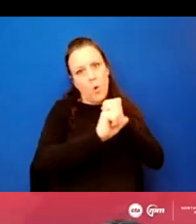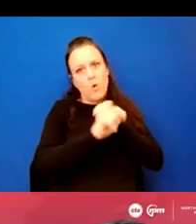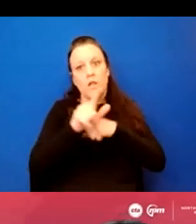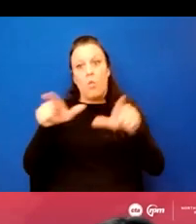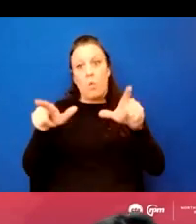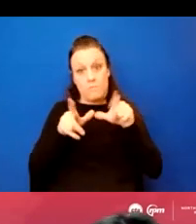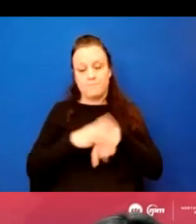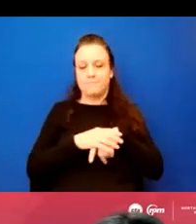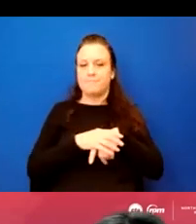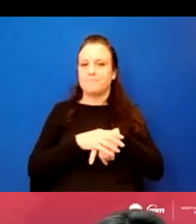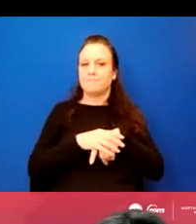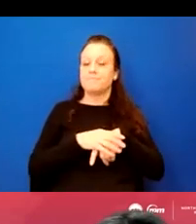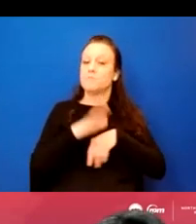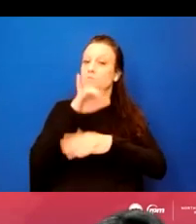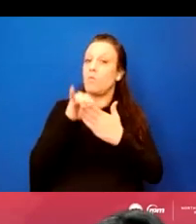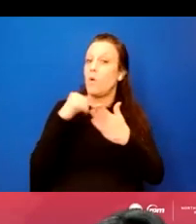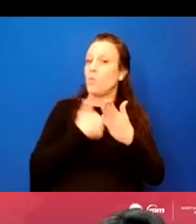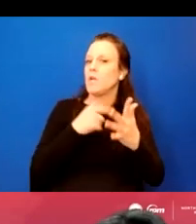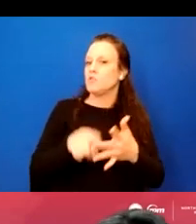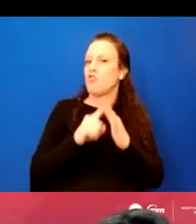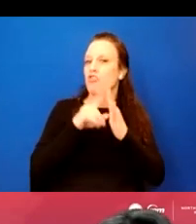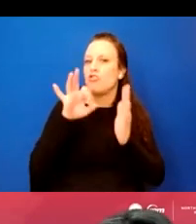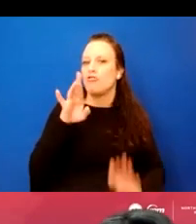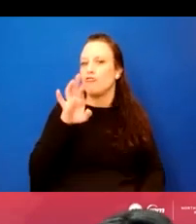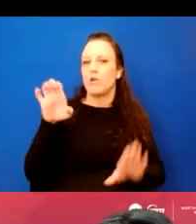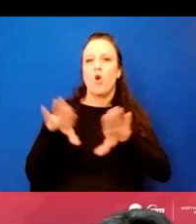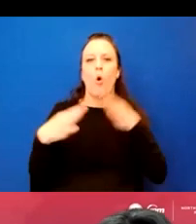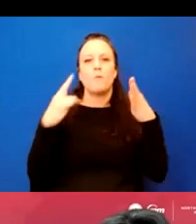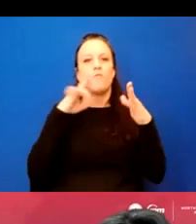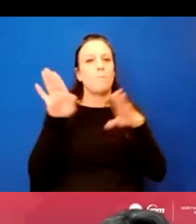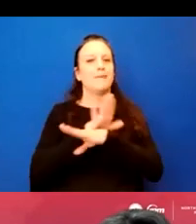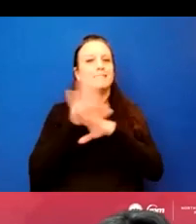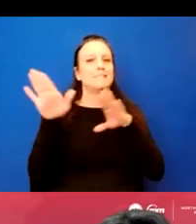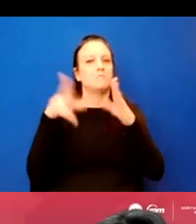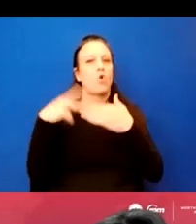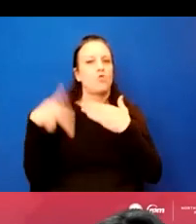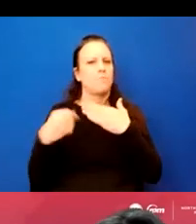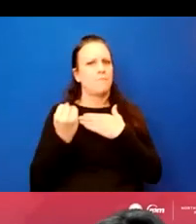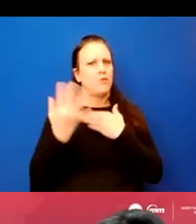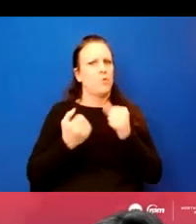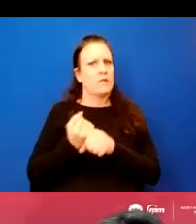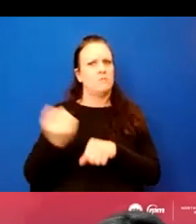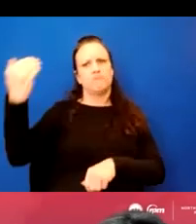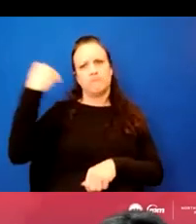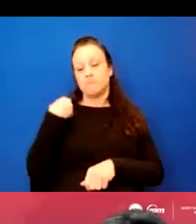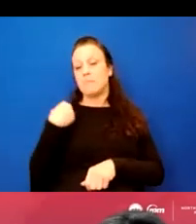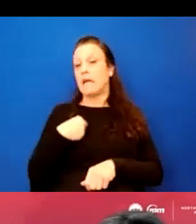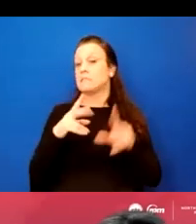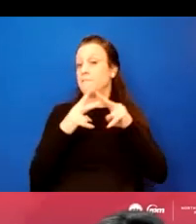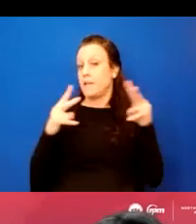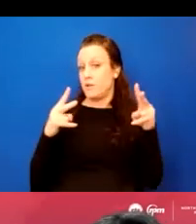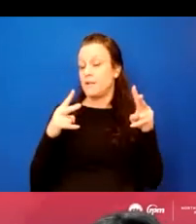So to do that, we started a free Open for Business program a couple years back. It's a very